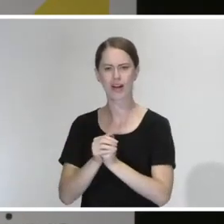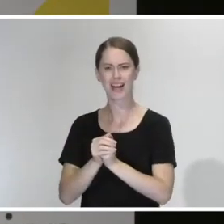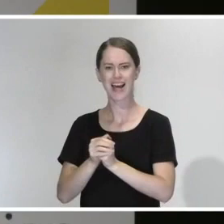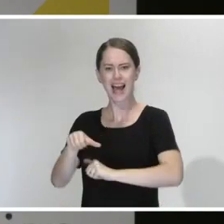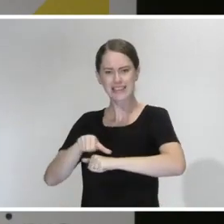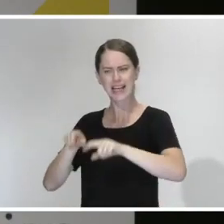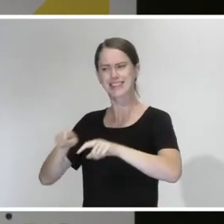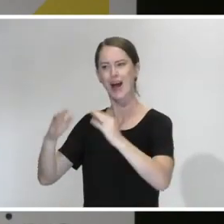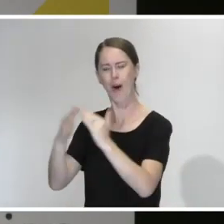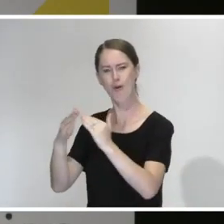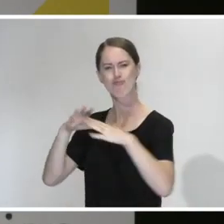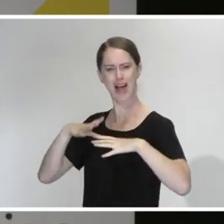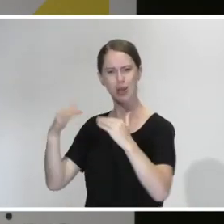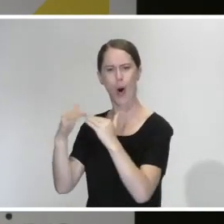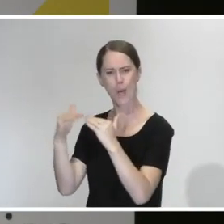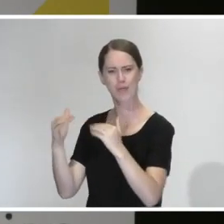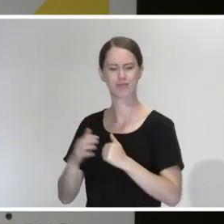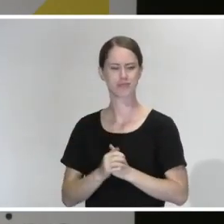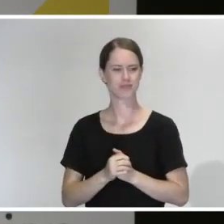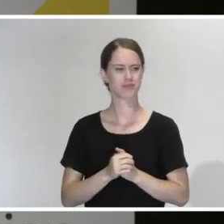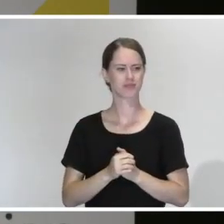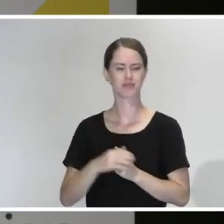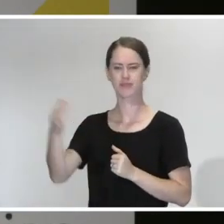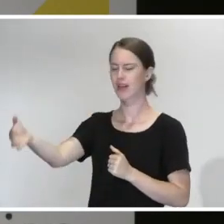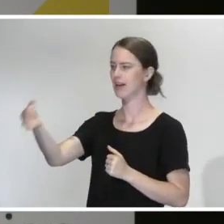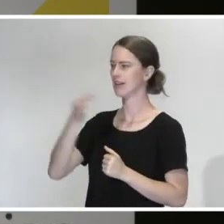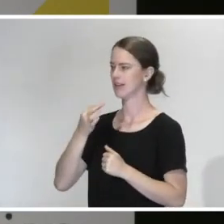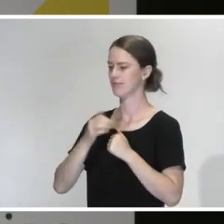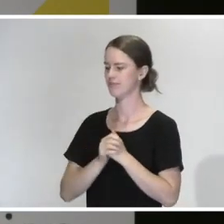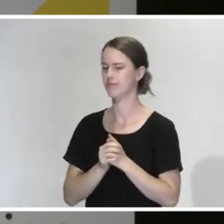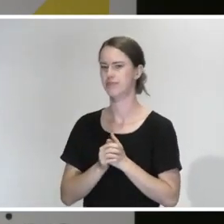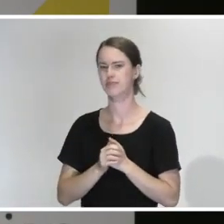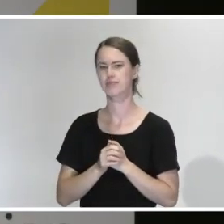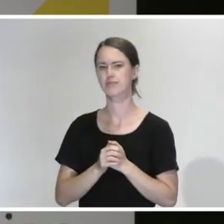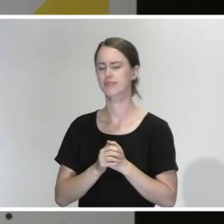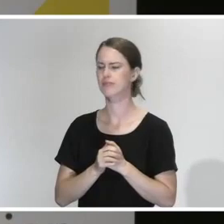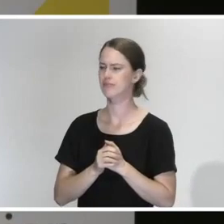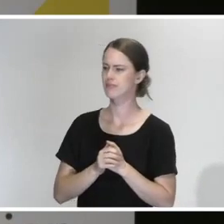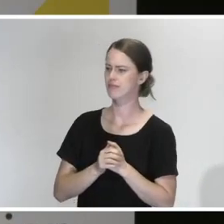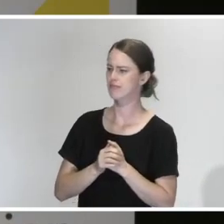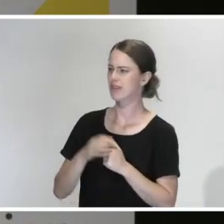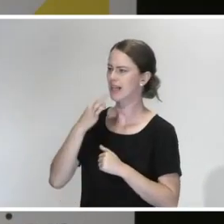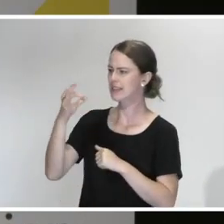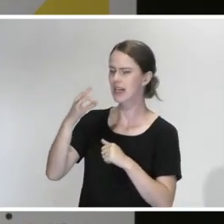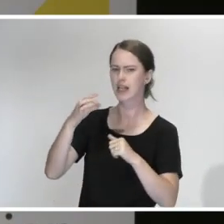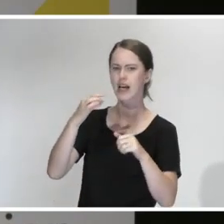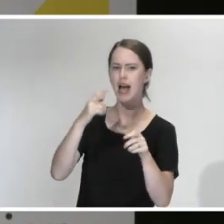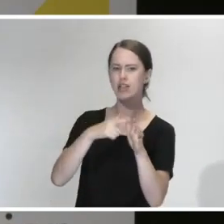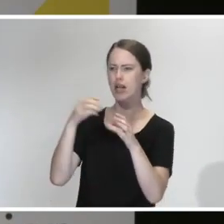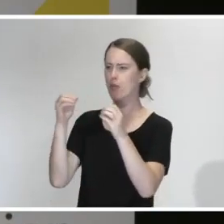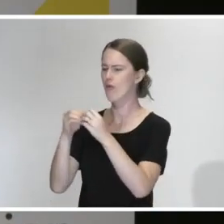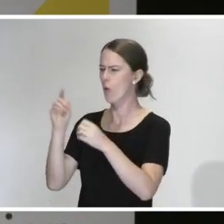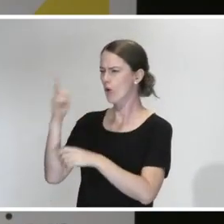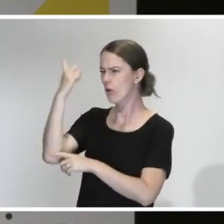Yep. It's a long staycation. What are your thoughts on the health portfolio now being the lowest